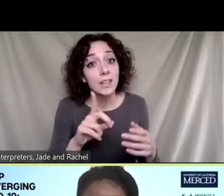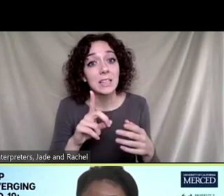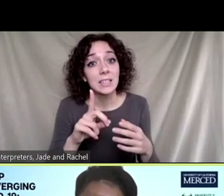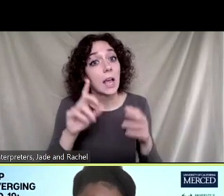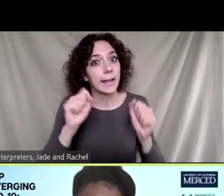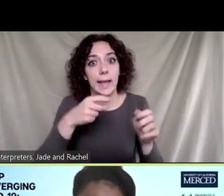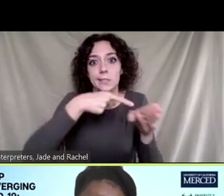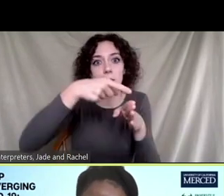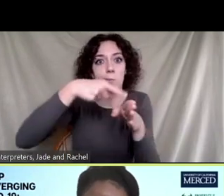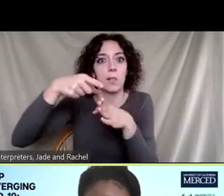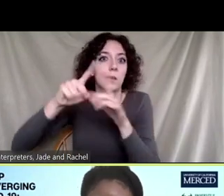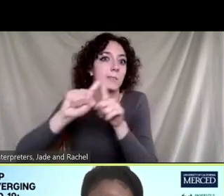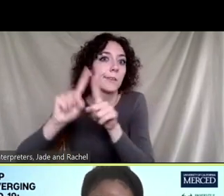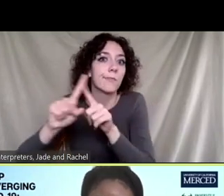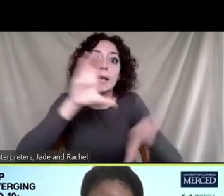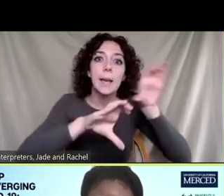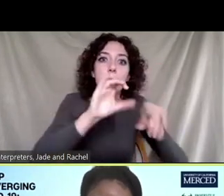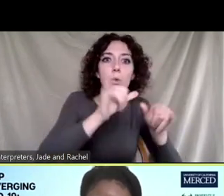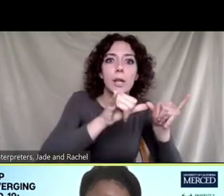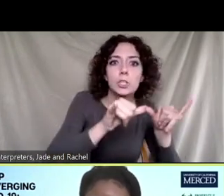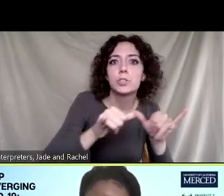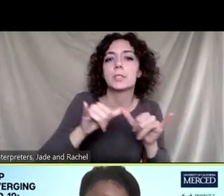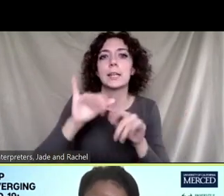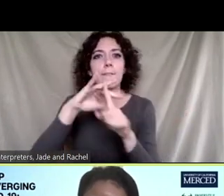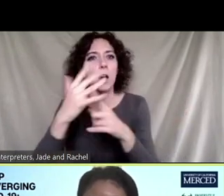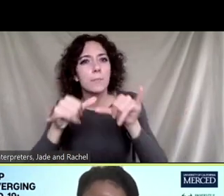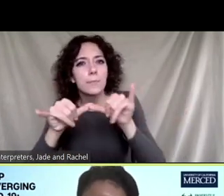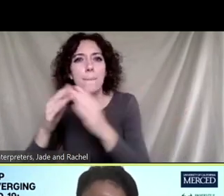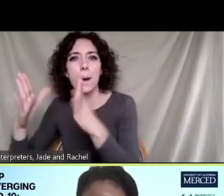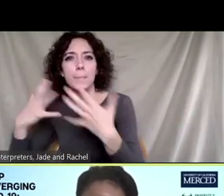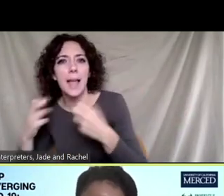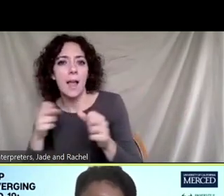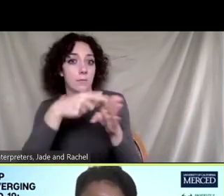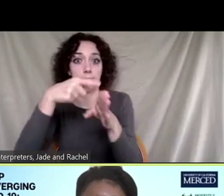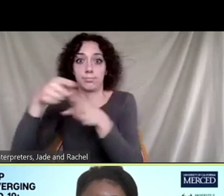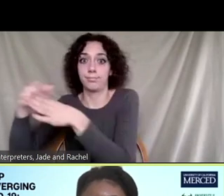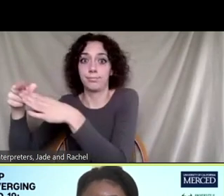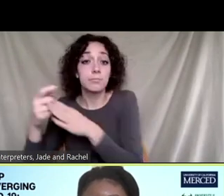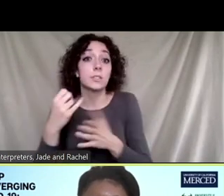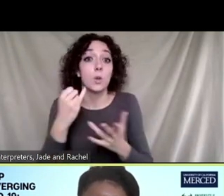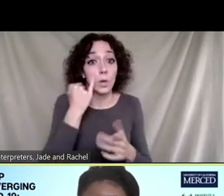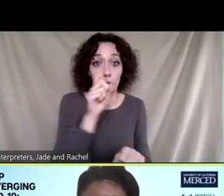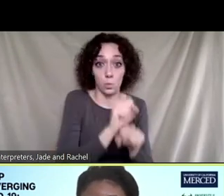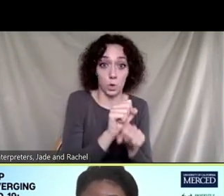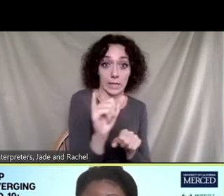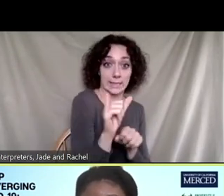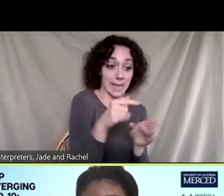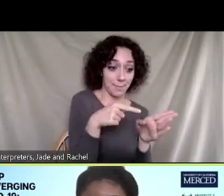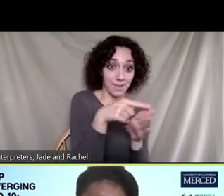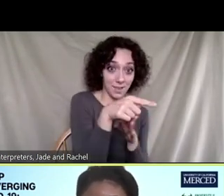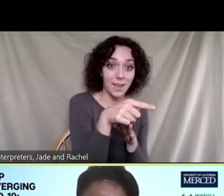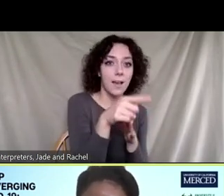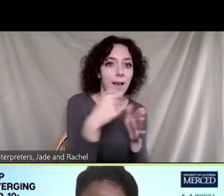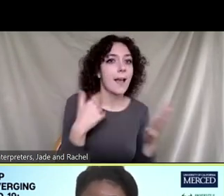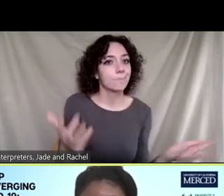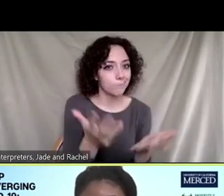uh, chemical engineering, environmental engineers, public health people. If you're working in the same media, I think we should encourage each other to, to talk to one